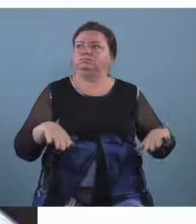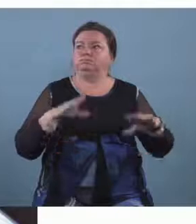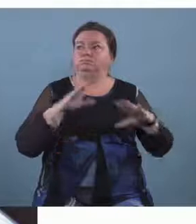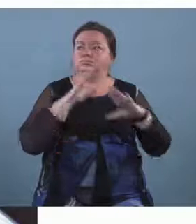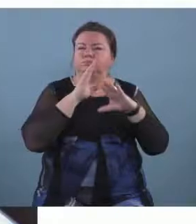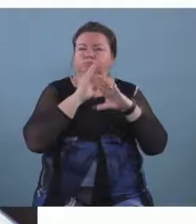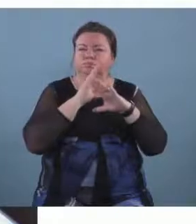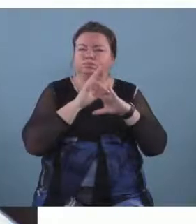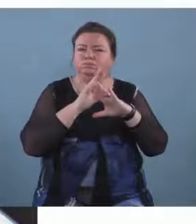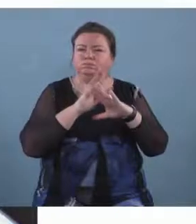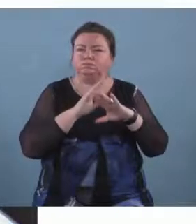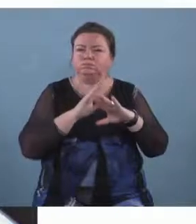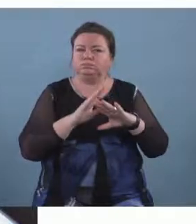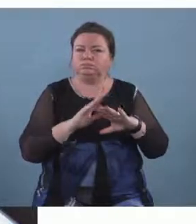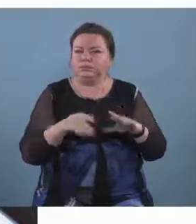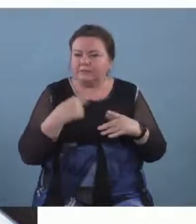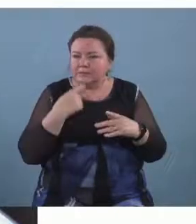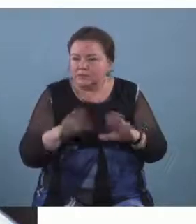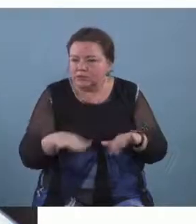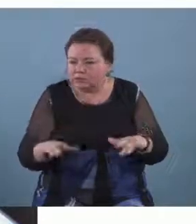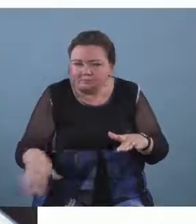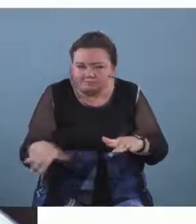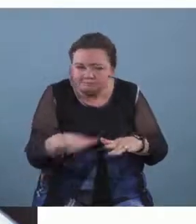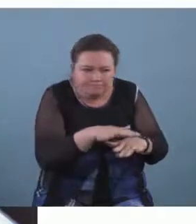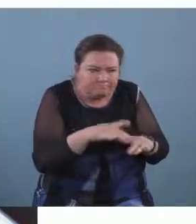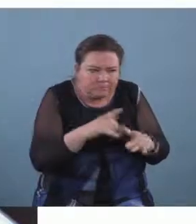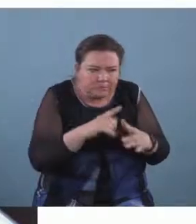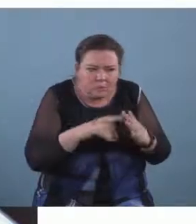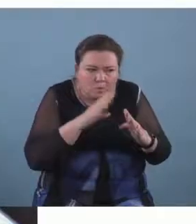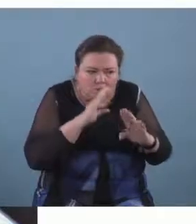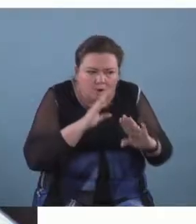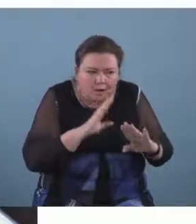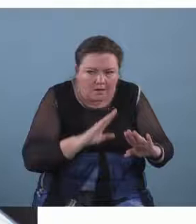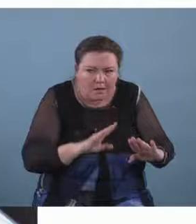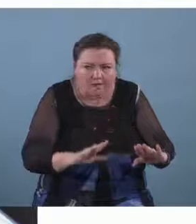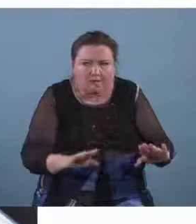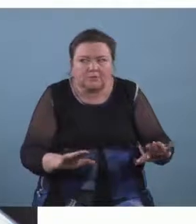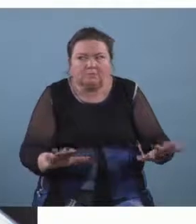we challenge the children to work together to be completely quiet and still